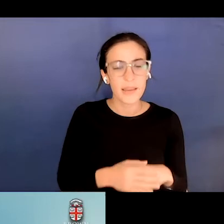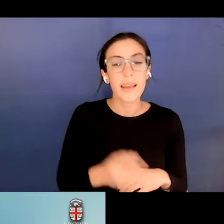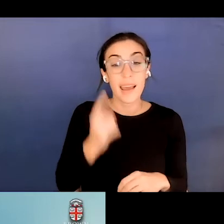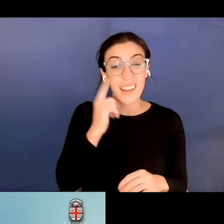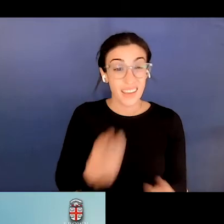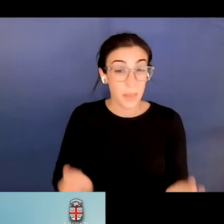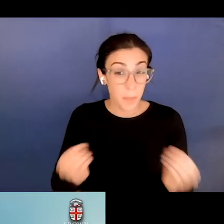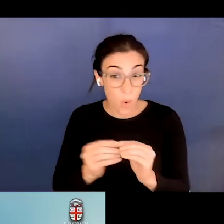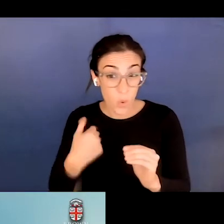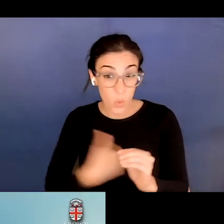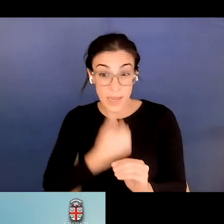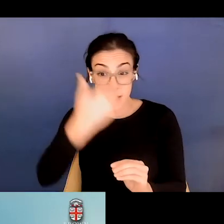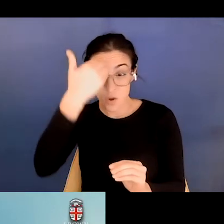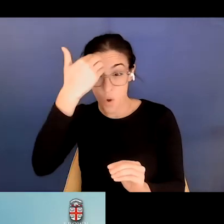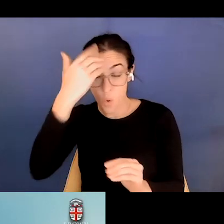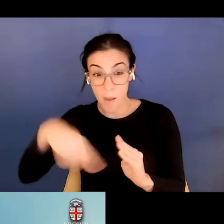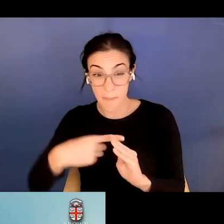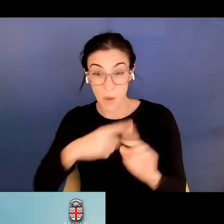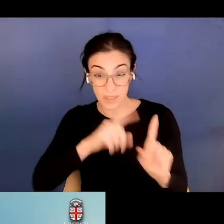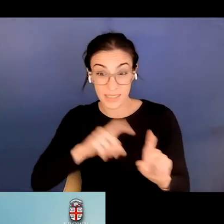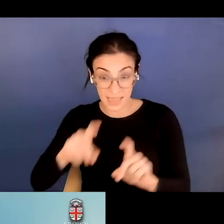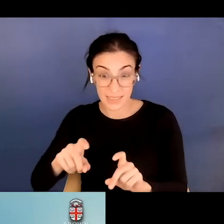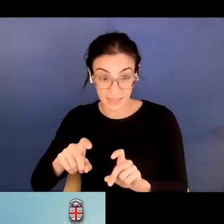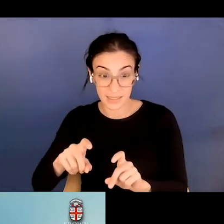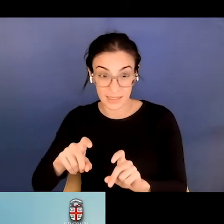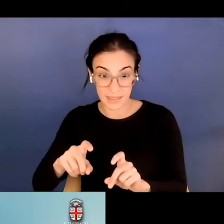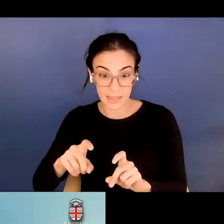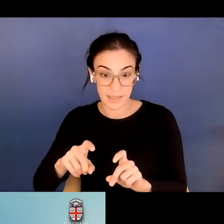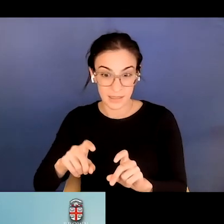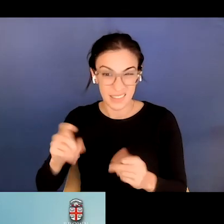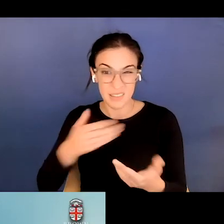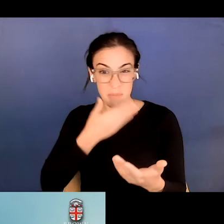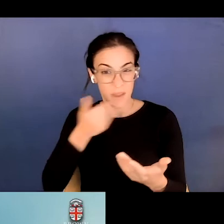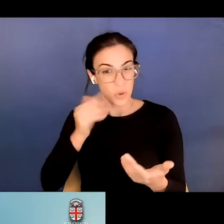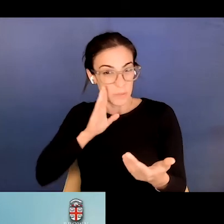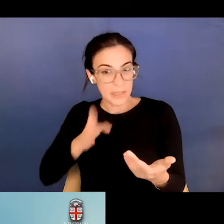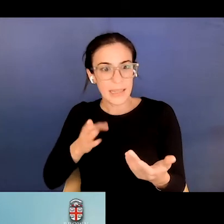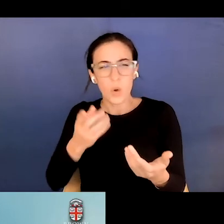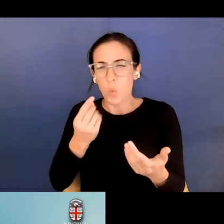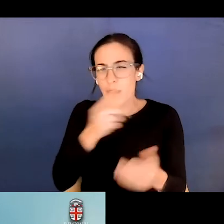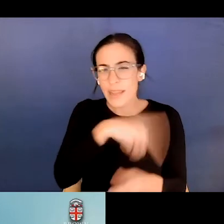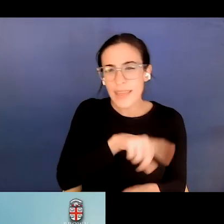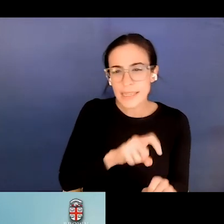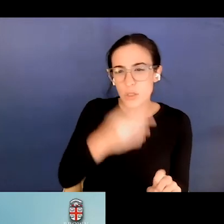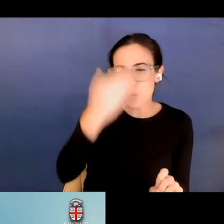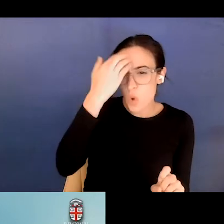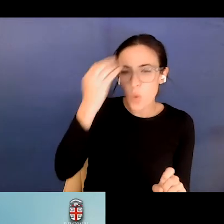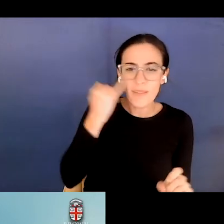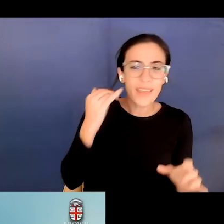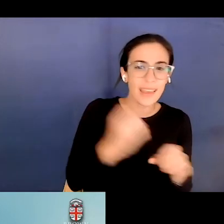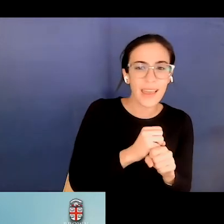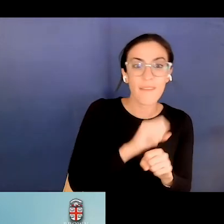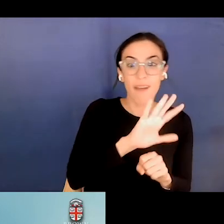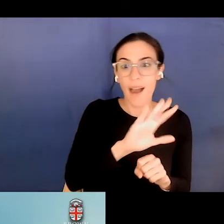those tests, like what does, what do our students do in order to get a five or four on the AP test? I was wondering if you